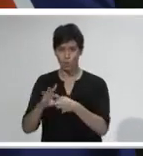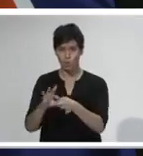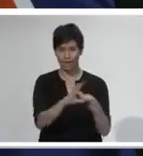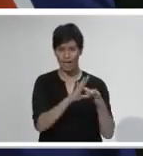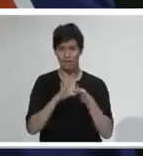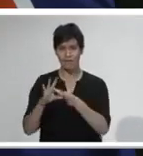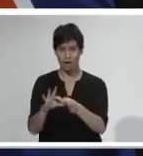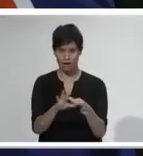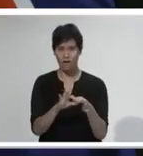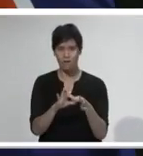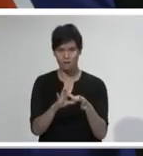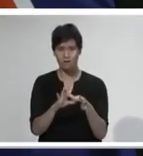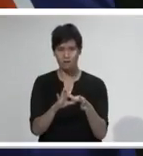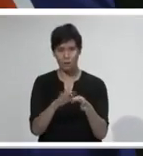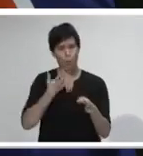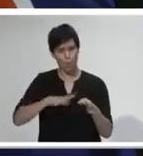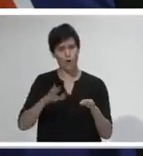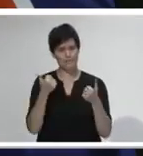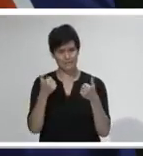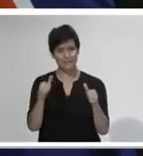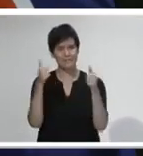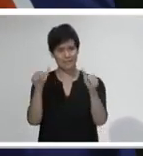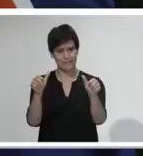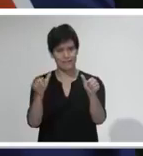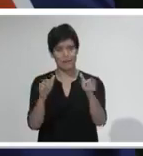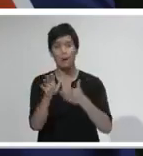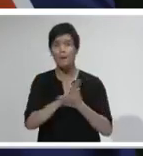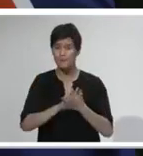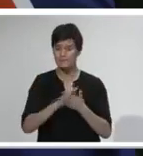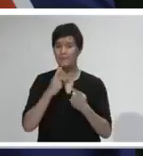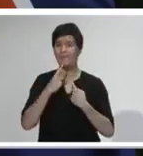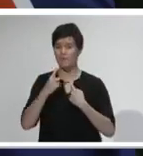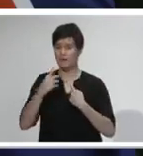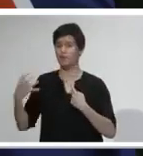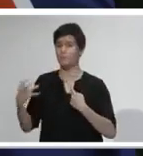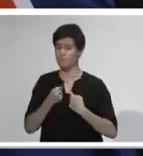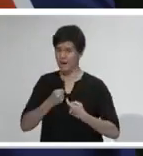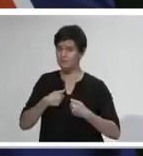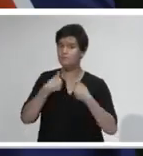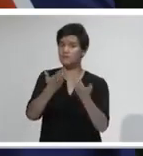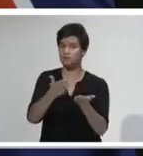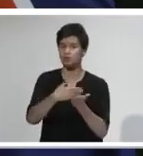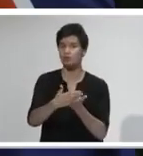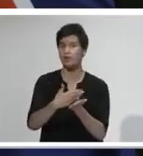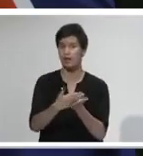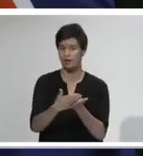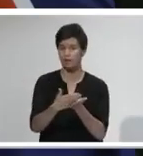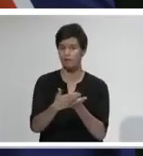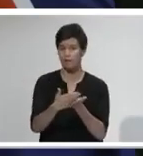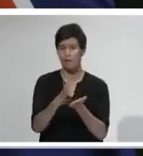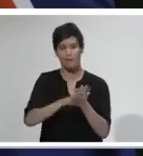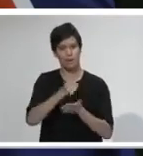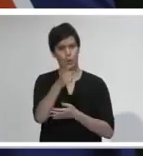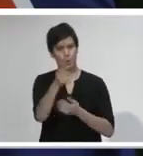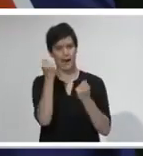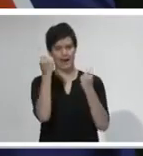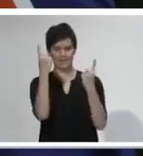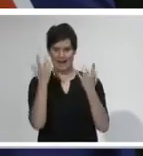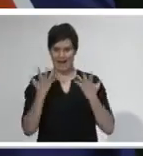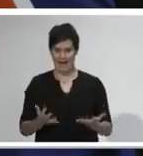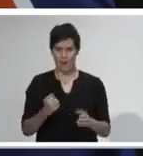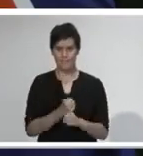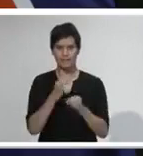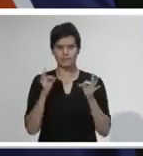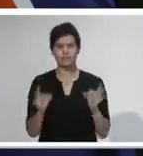working together for success. And that means us sharing with everyone the factors we'll be taking into consideration and the data we use.